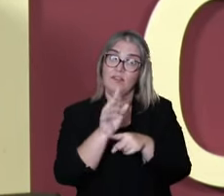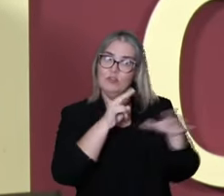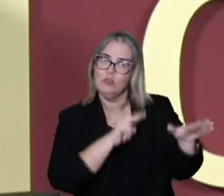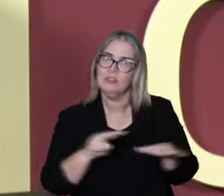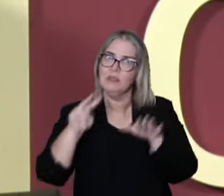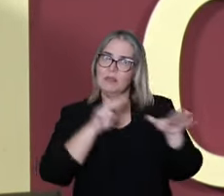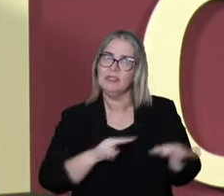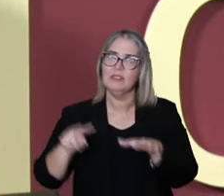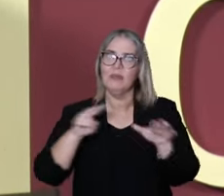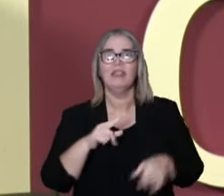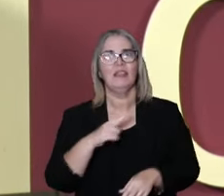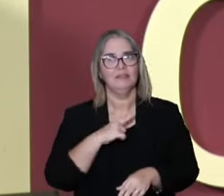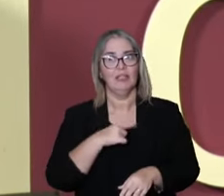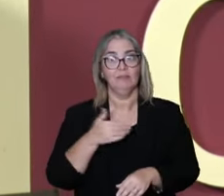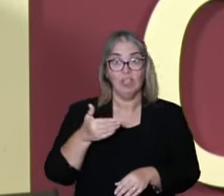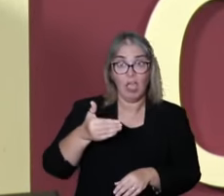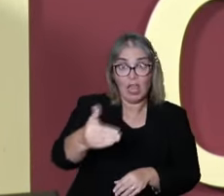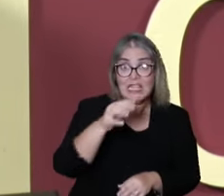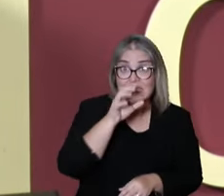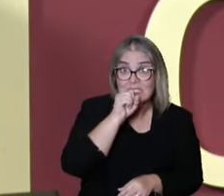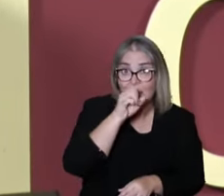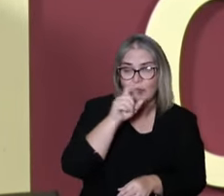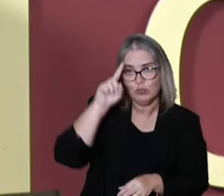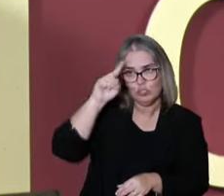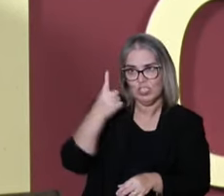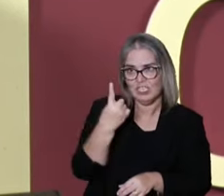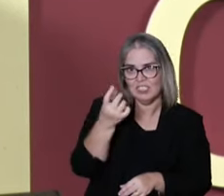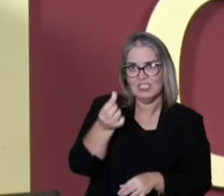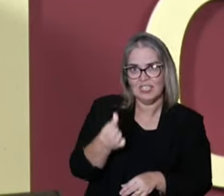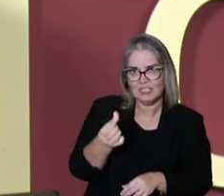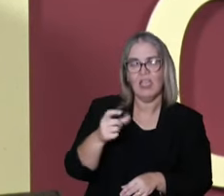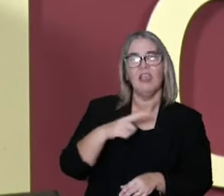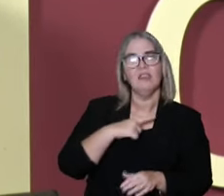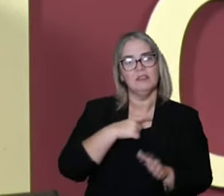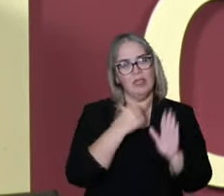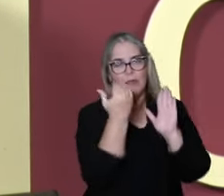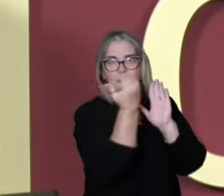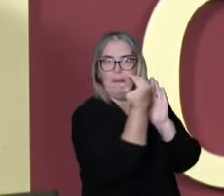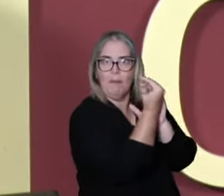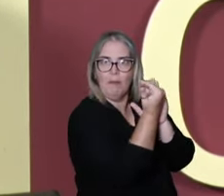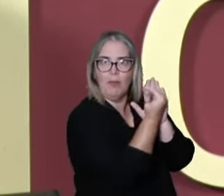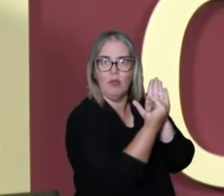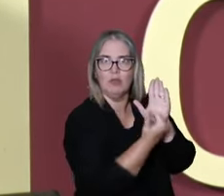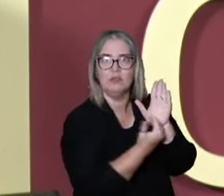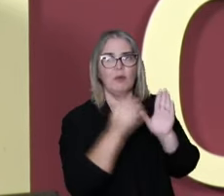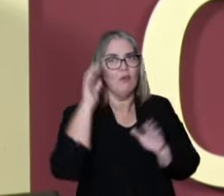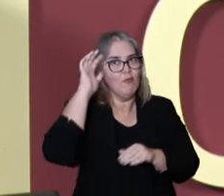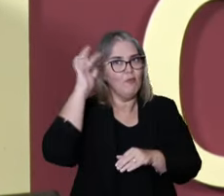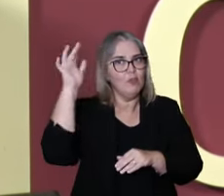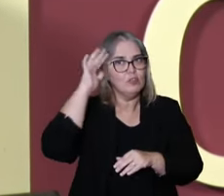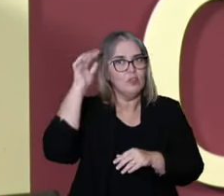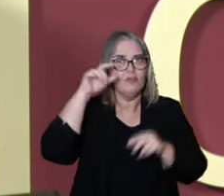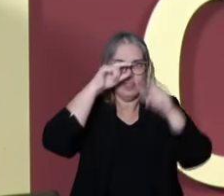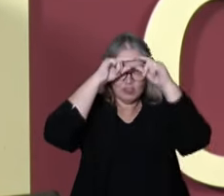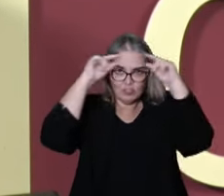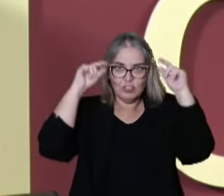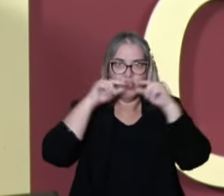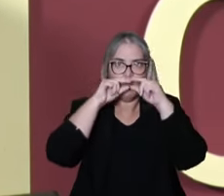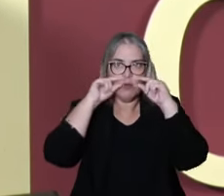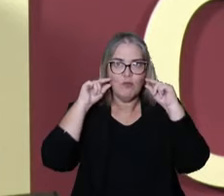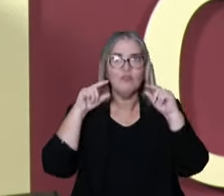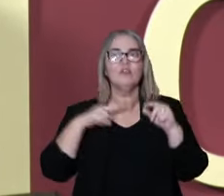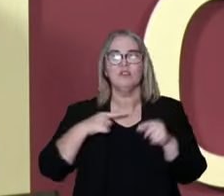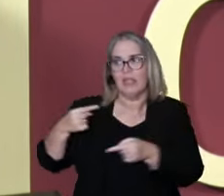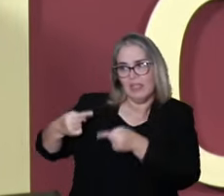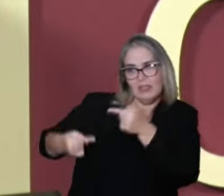new in our program, the new videos we have every week. And this Saturday, the 16th, we are going to have on TV, the philosophy